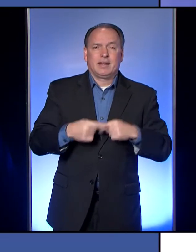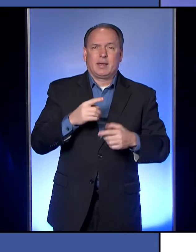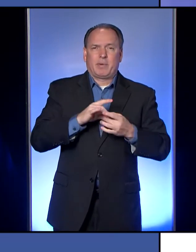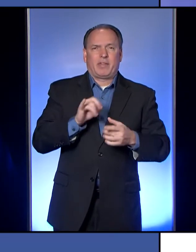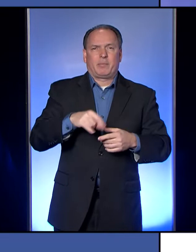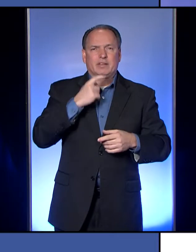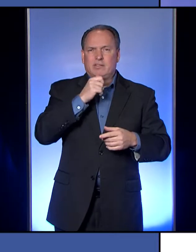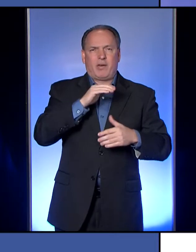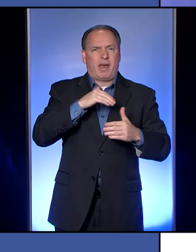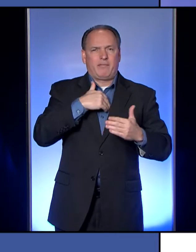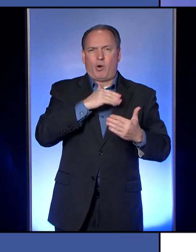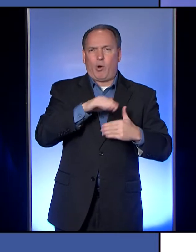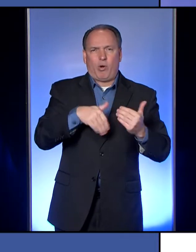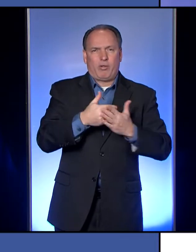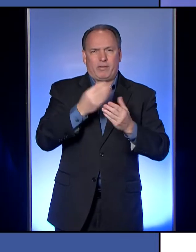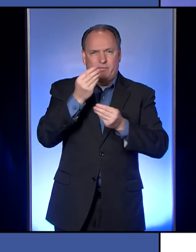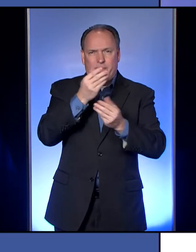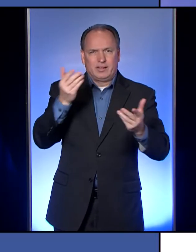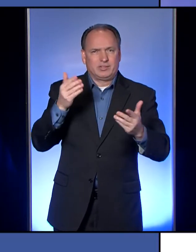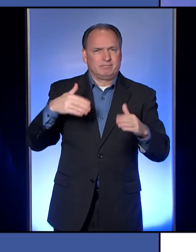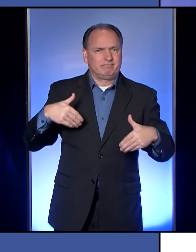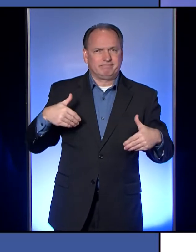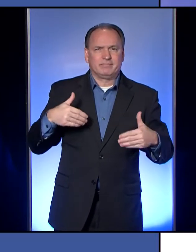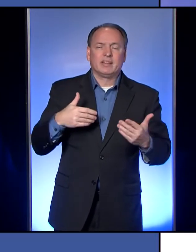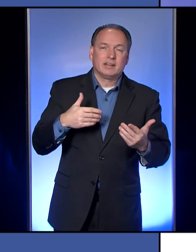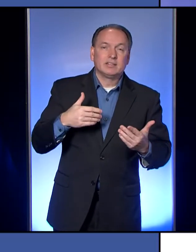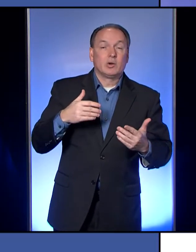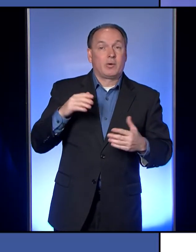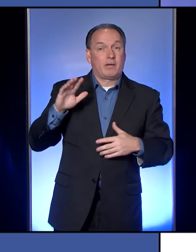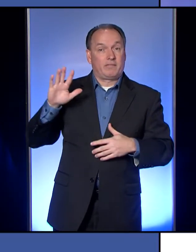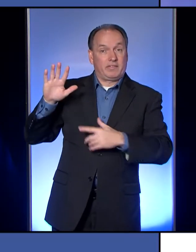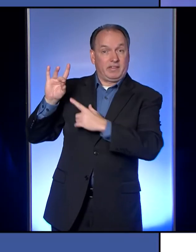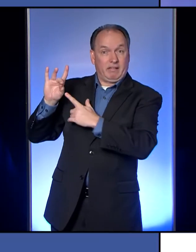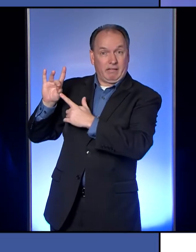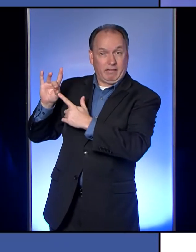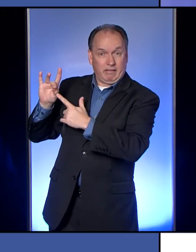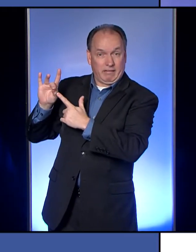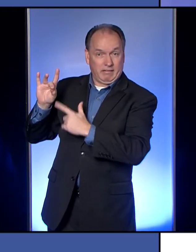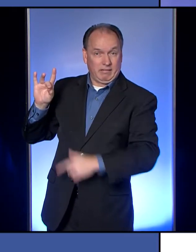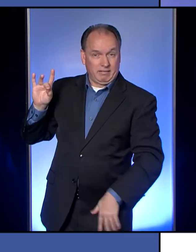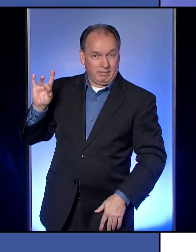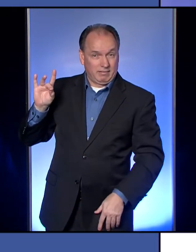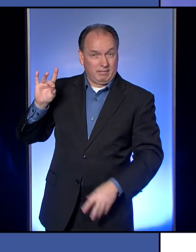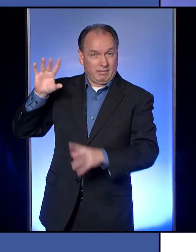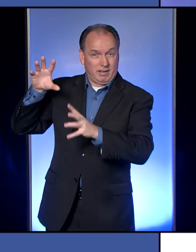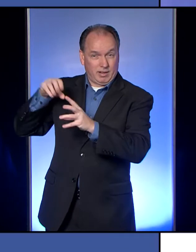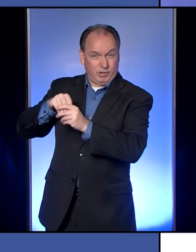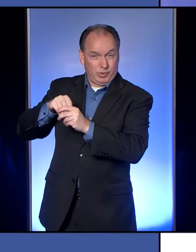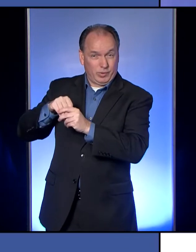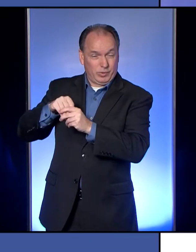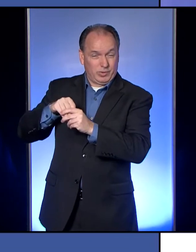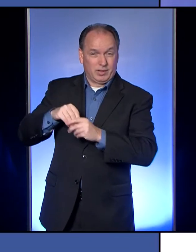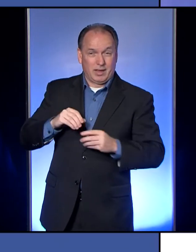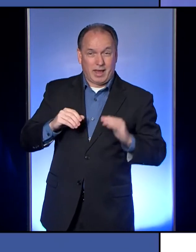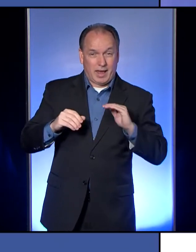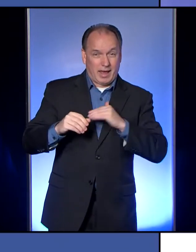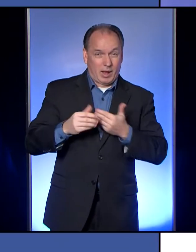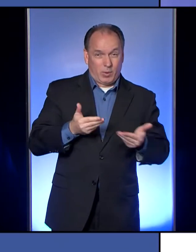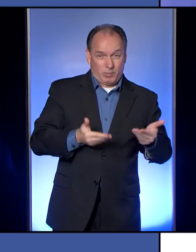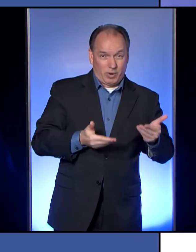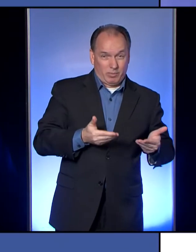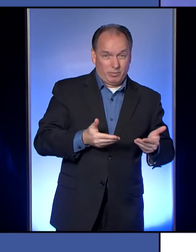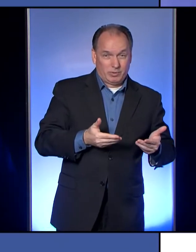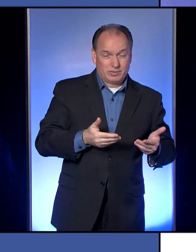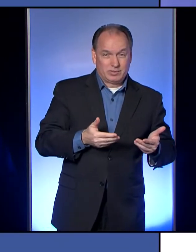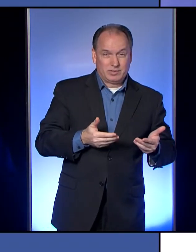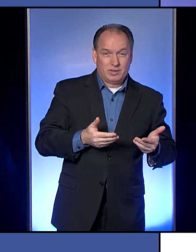don't have all the information. So is the 58 include these handful of probables and maybe doesn't